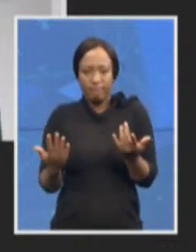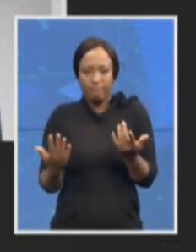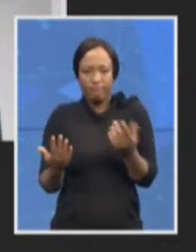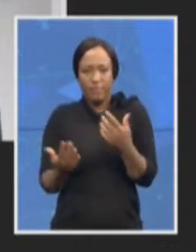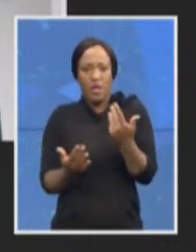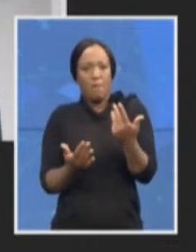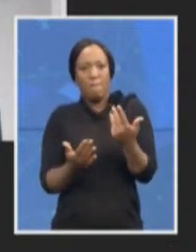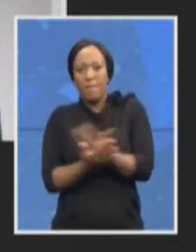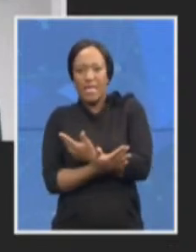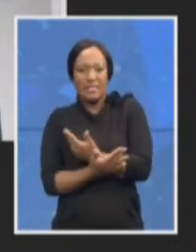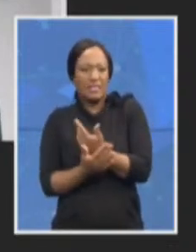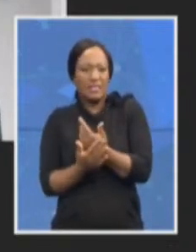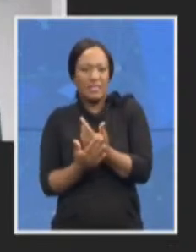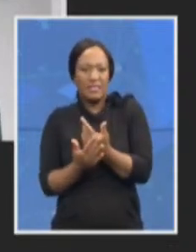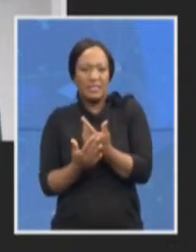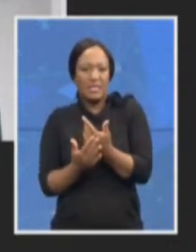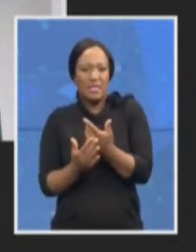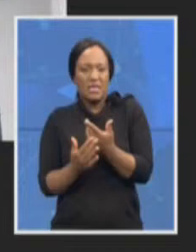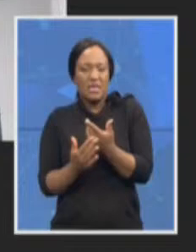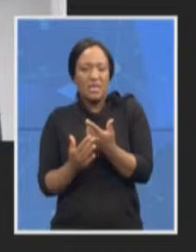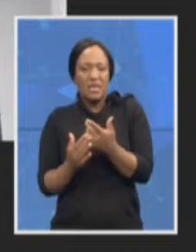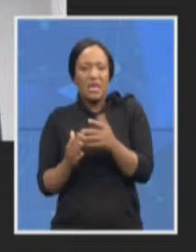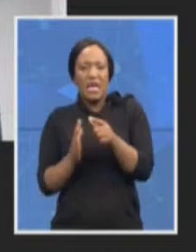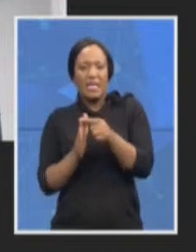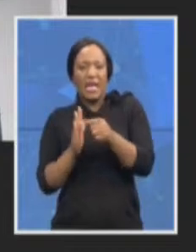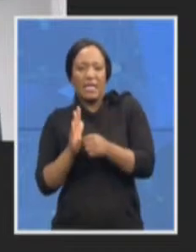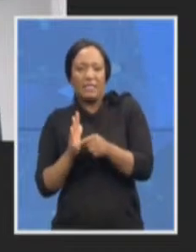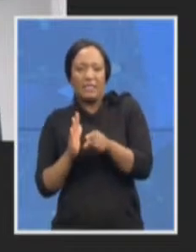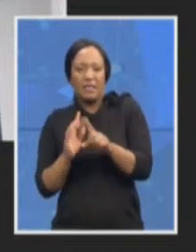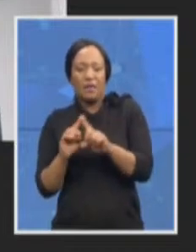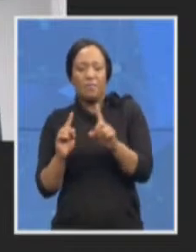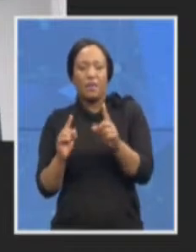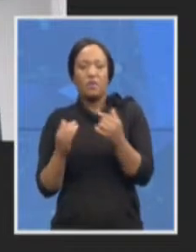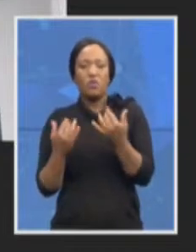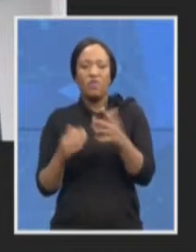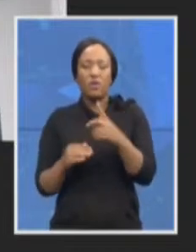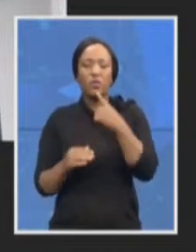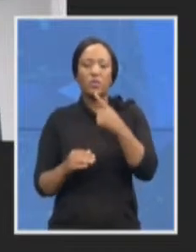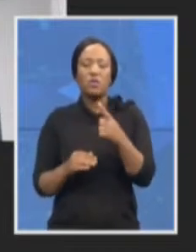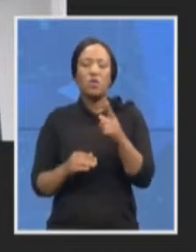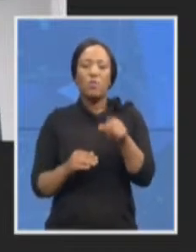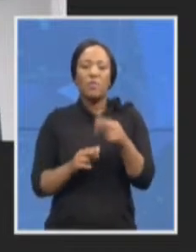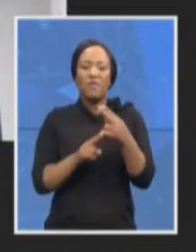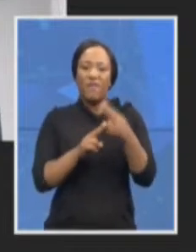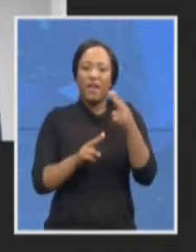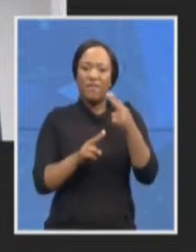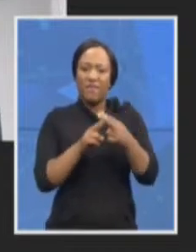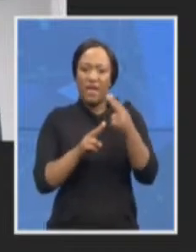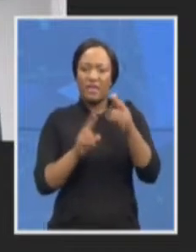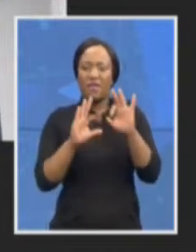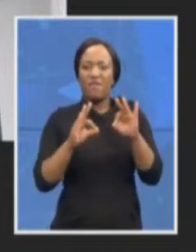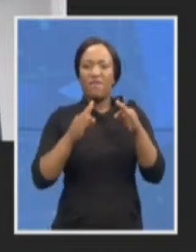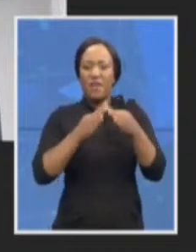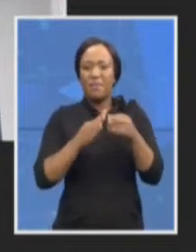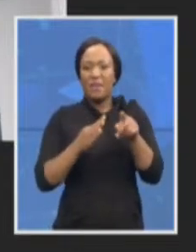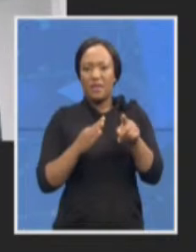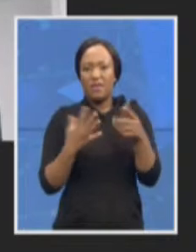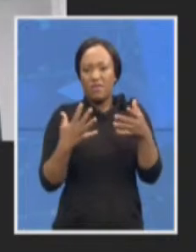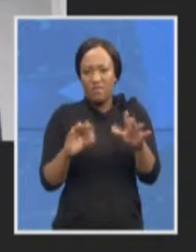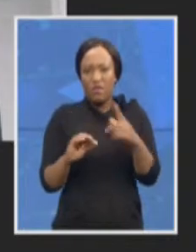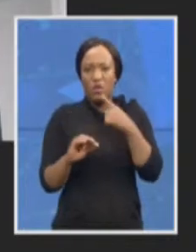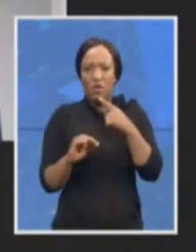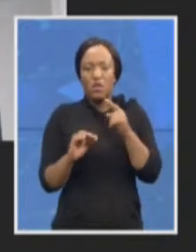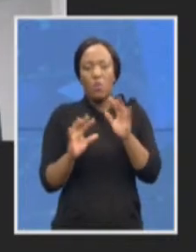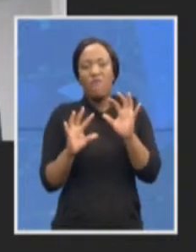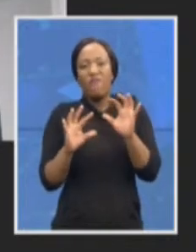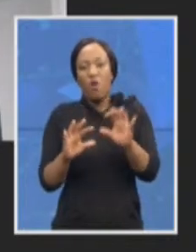what you said about the need of foreclosure for these families and the fact that the families are now saying they will be forced to litigate over the NPA's